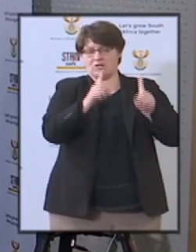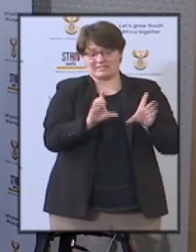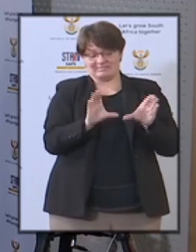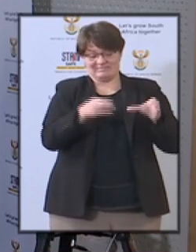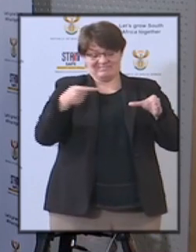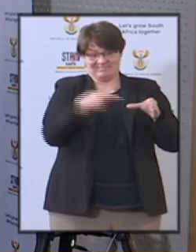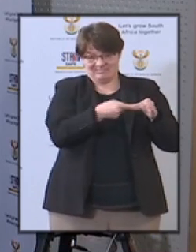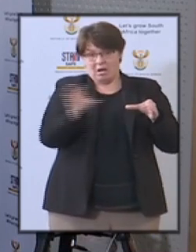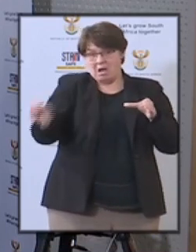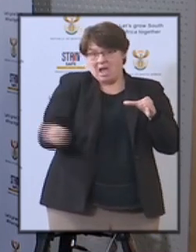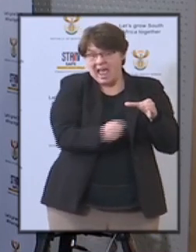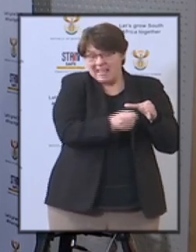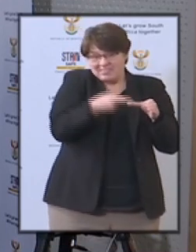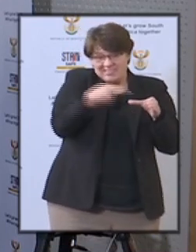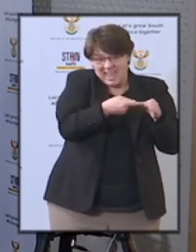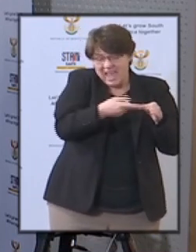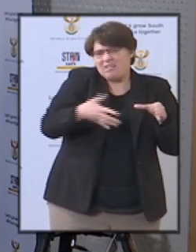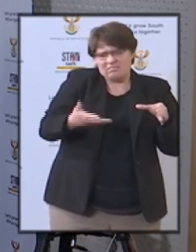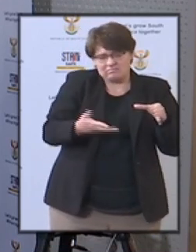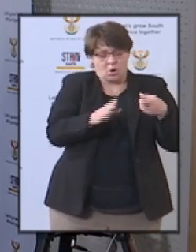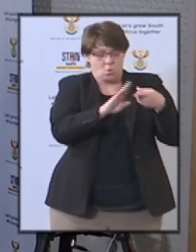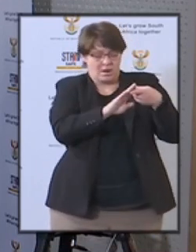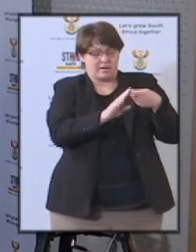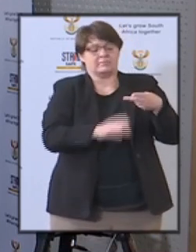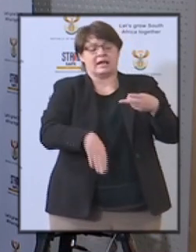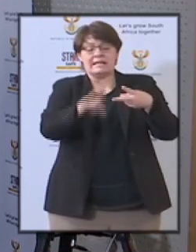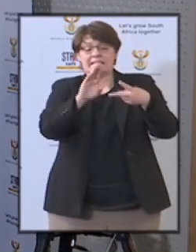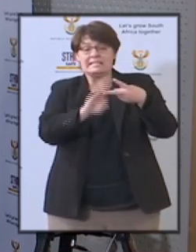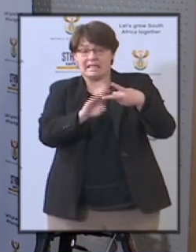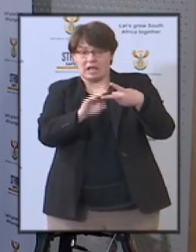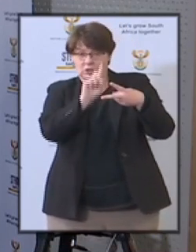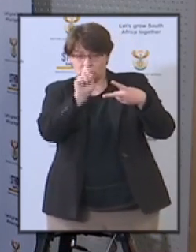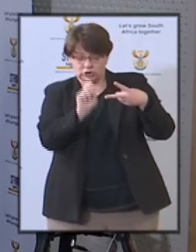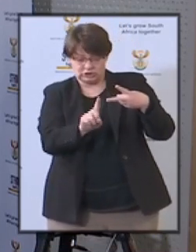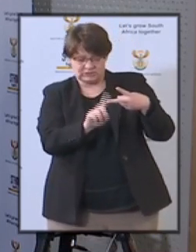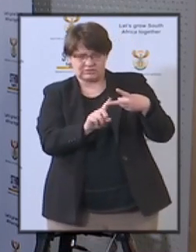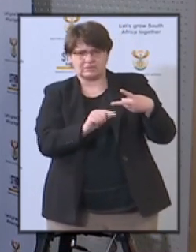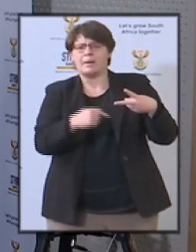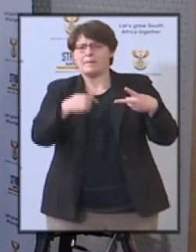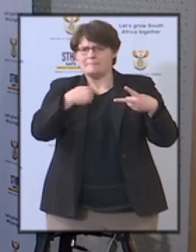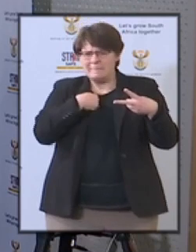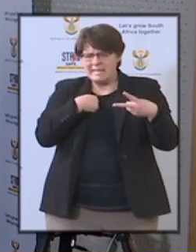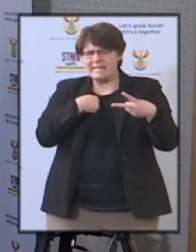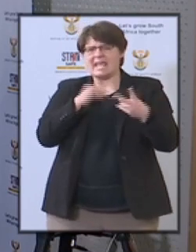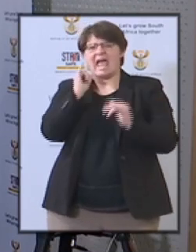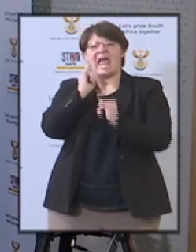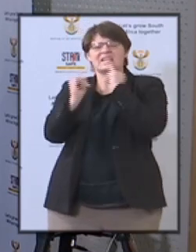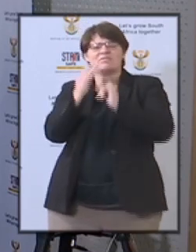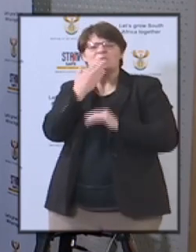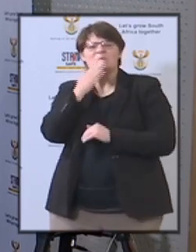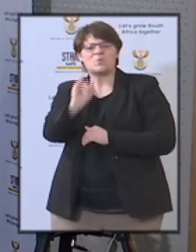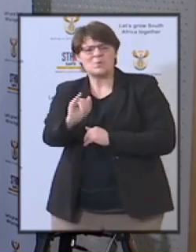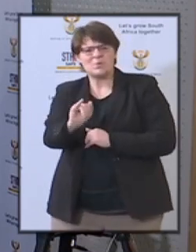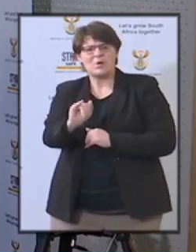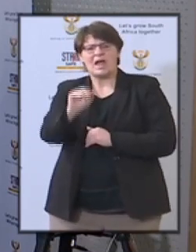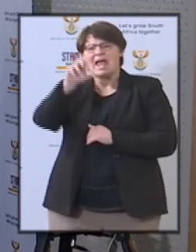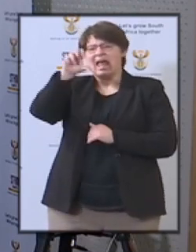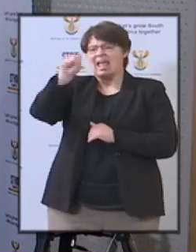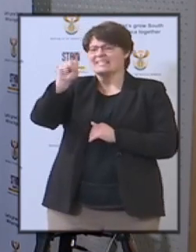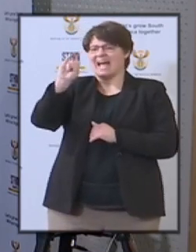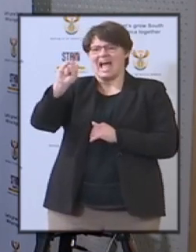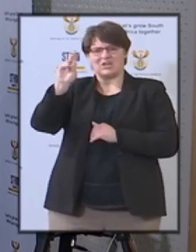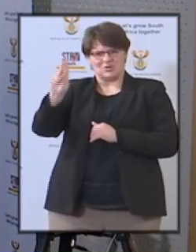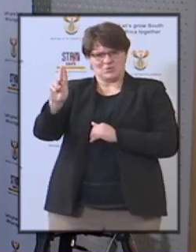uh and then the second question i i want to ask i interviewed the head of the siu advocate